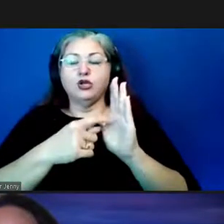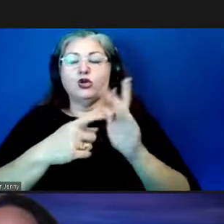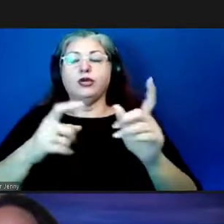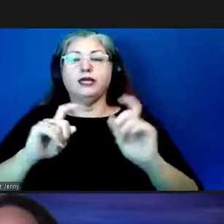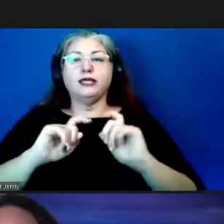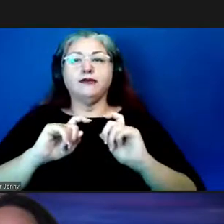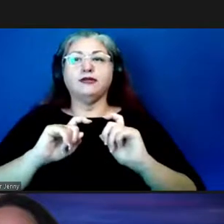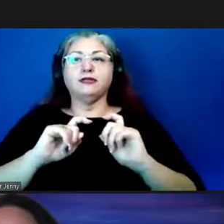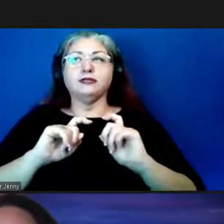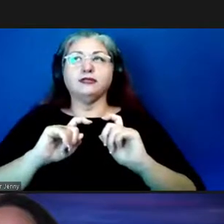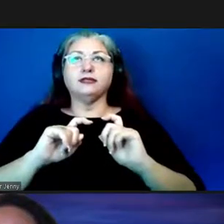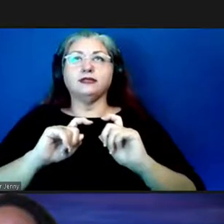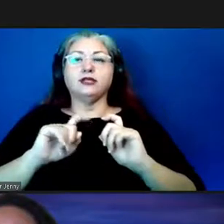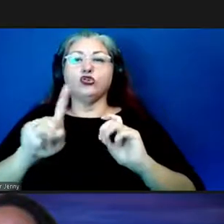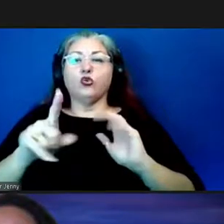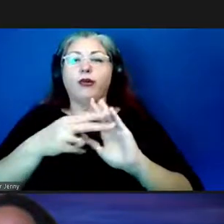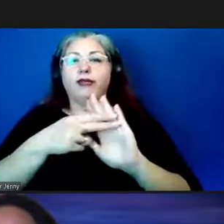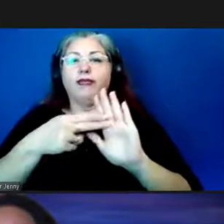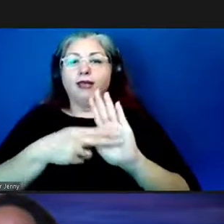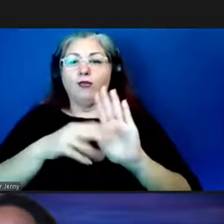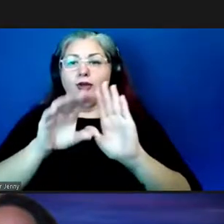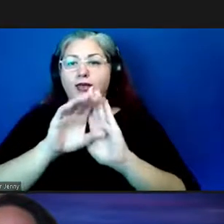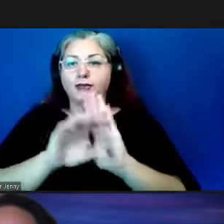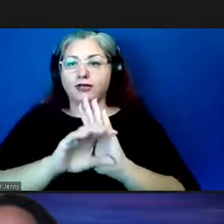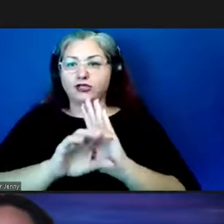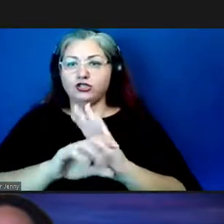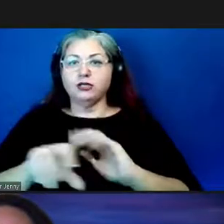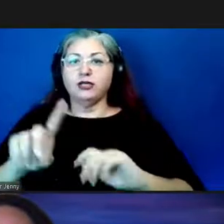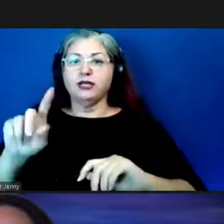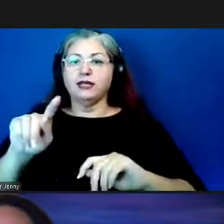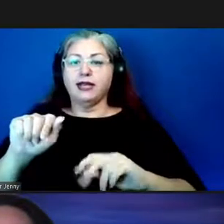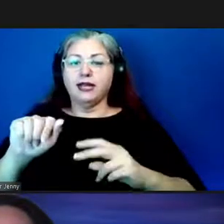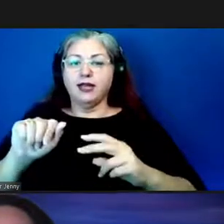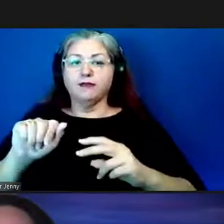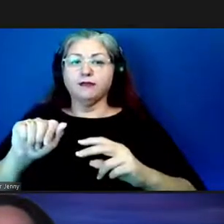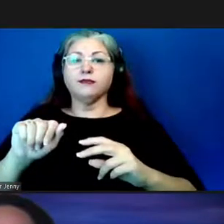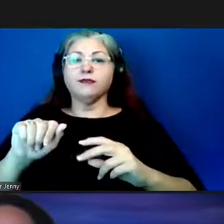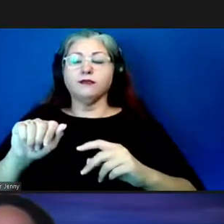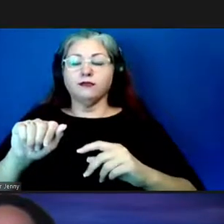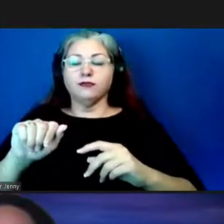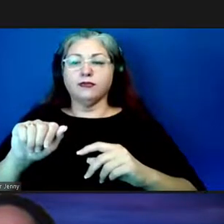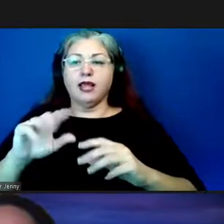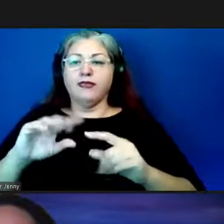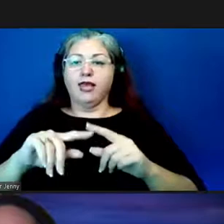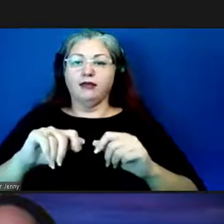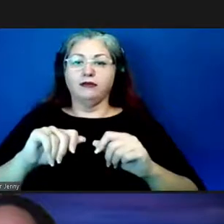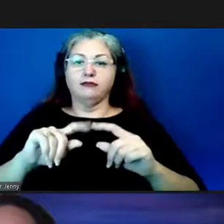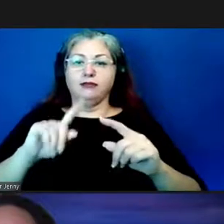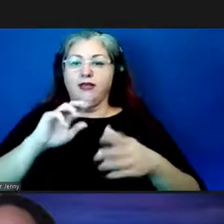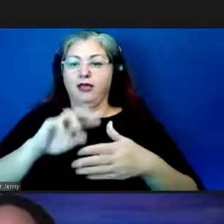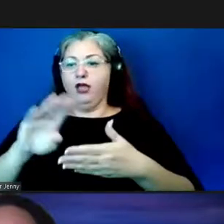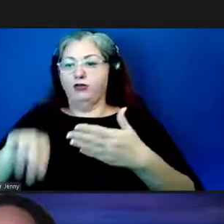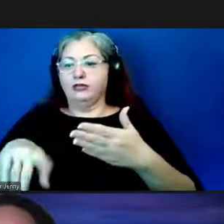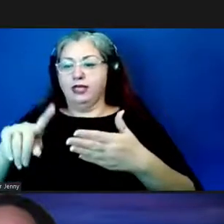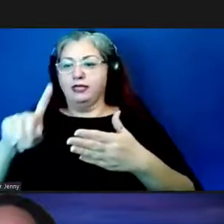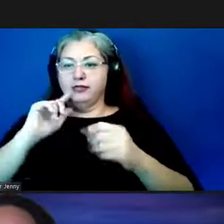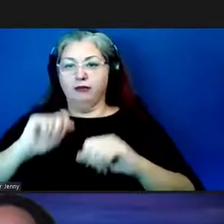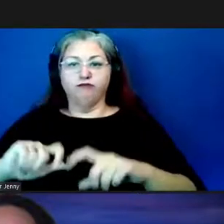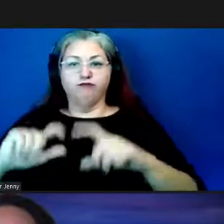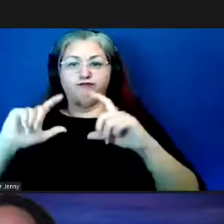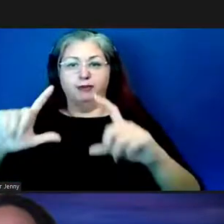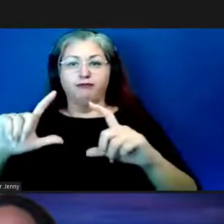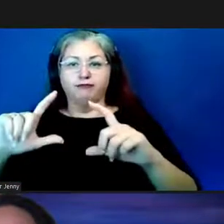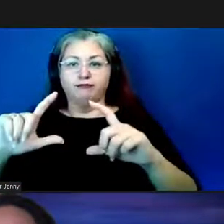your give us your server labeled image data and pop out at the other end uh uh